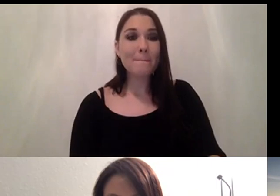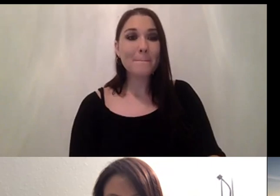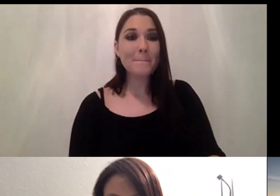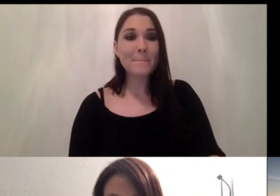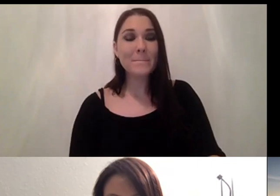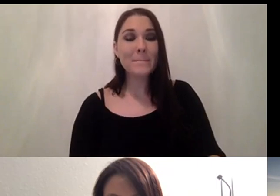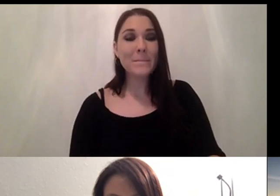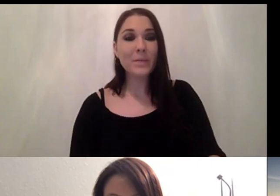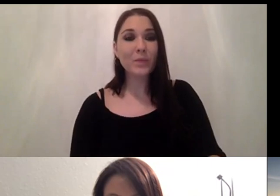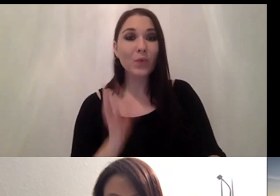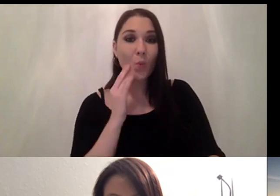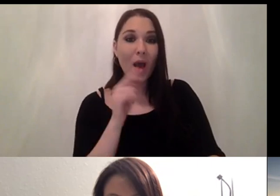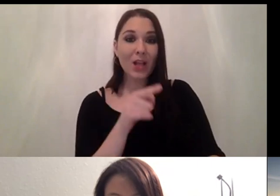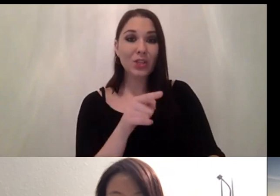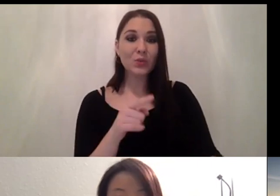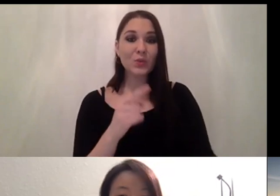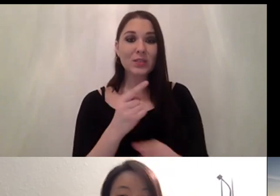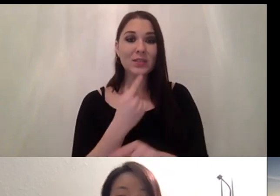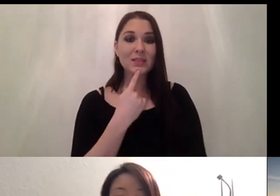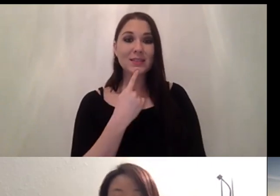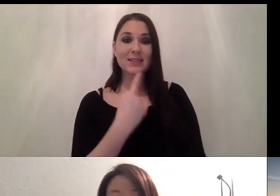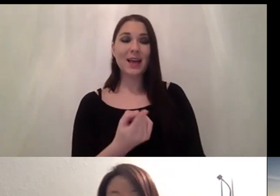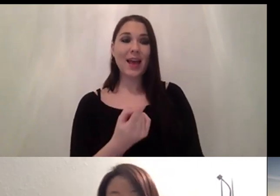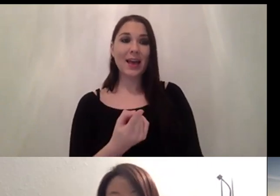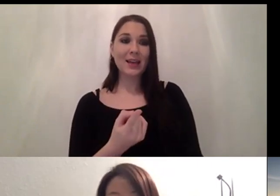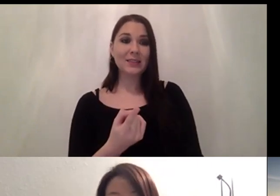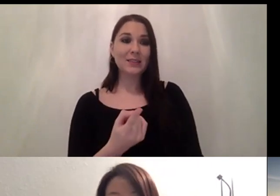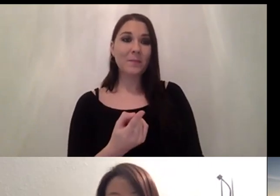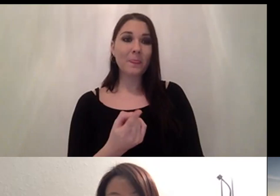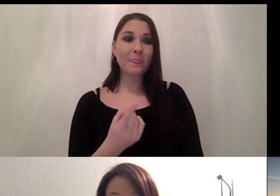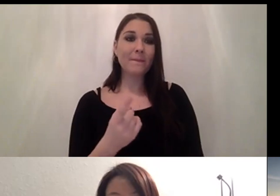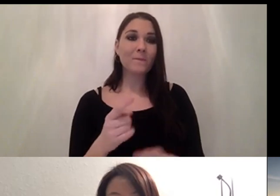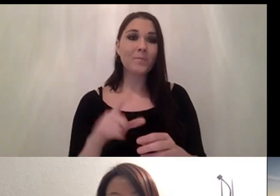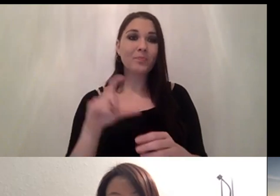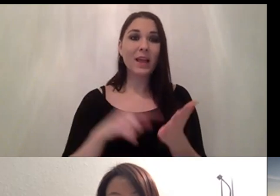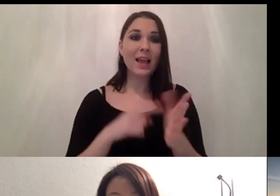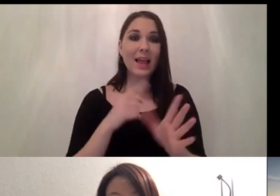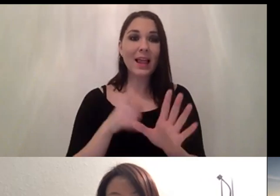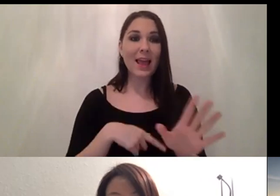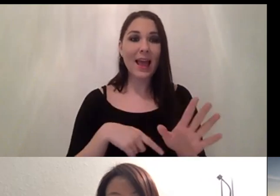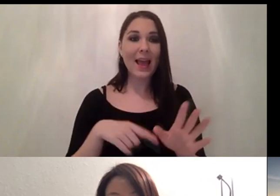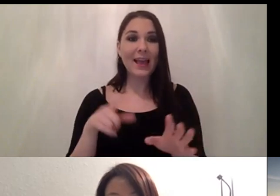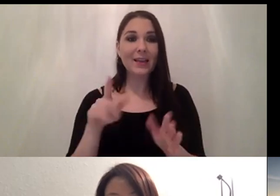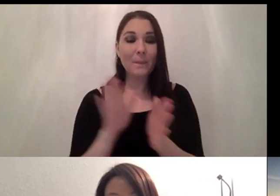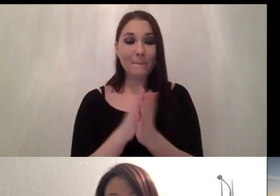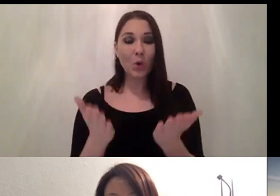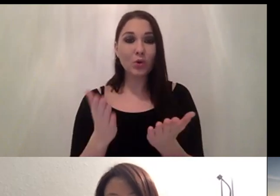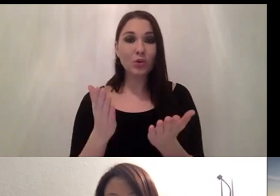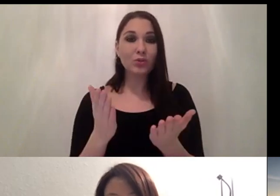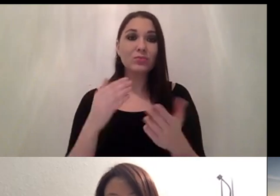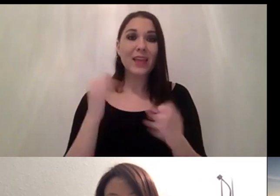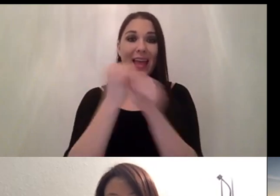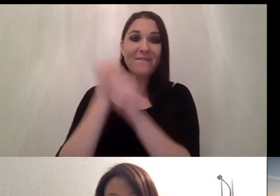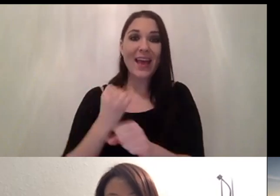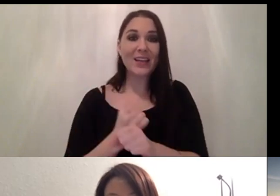she said when you mentioned the steel market she remembers that clay christensen starts his book the innovator dilemma with